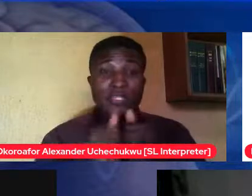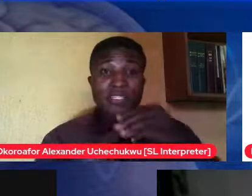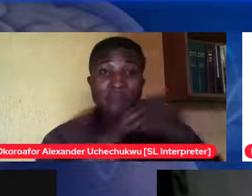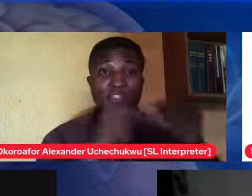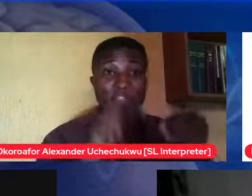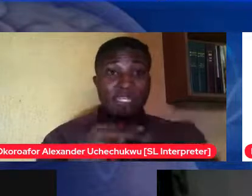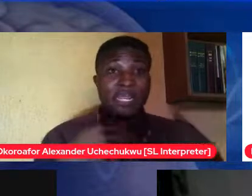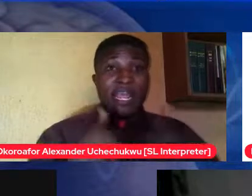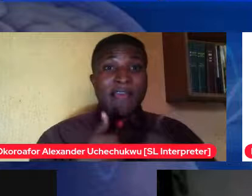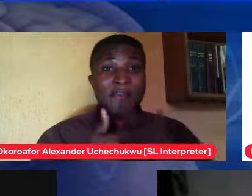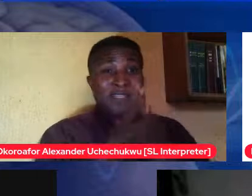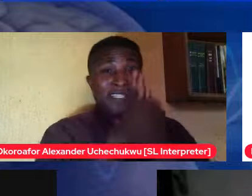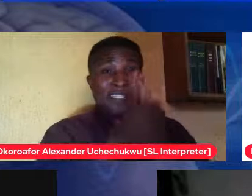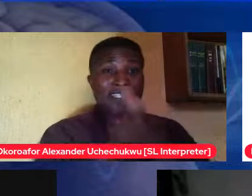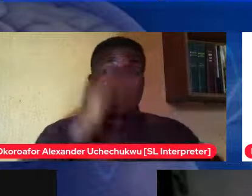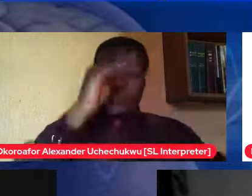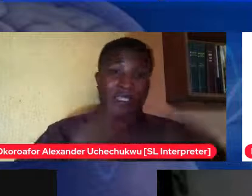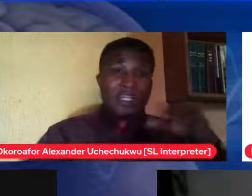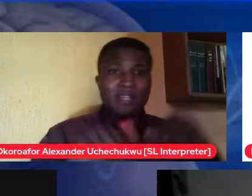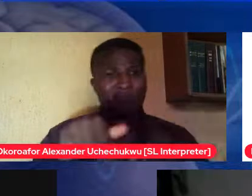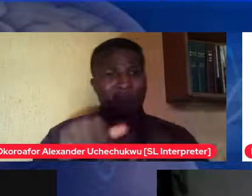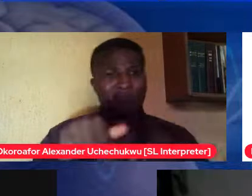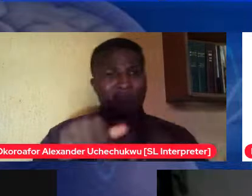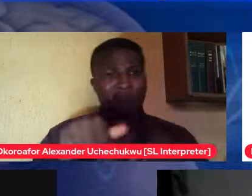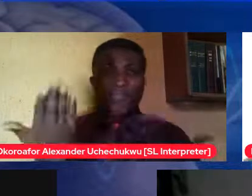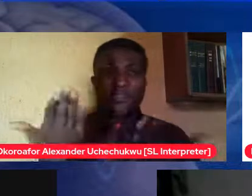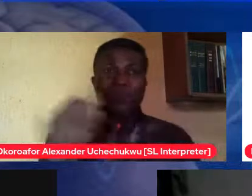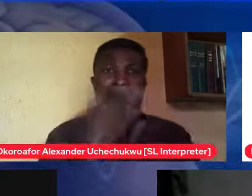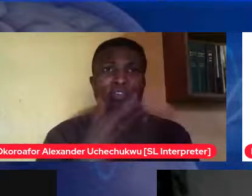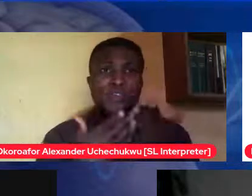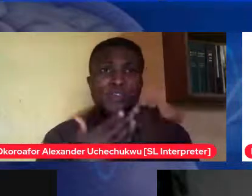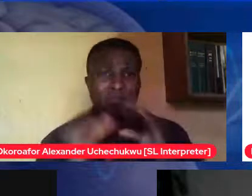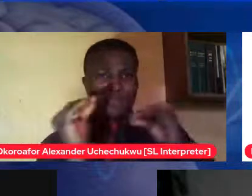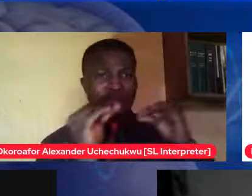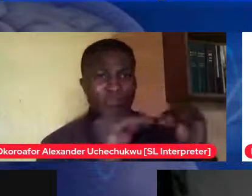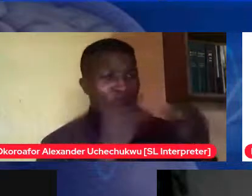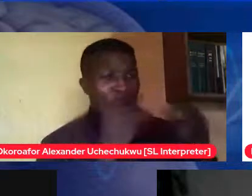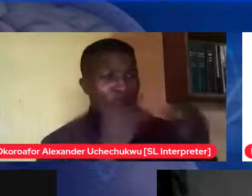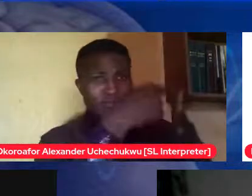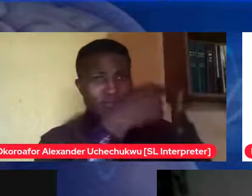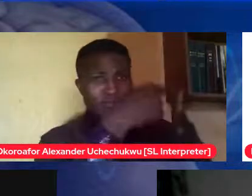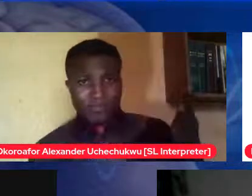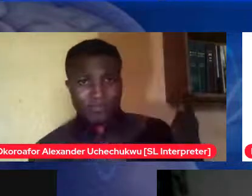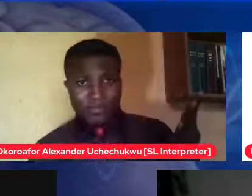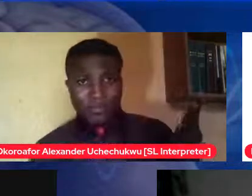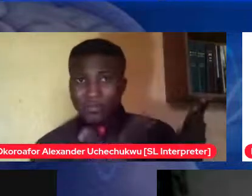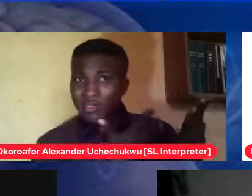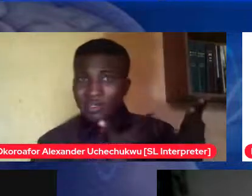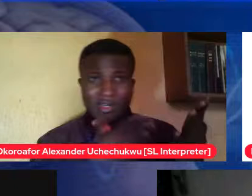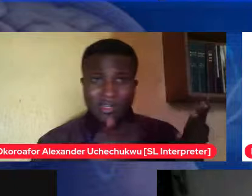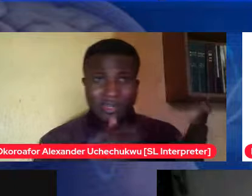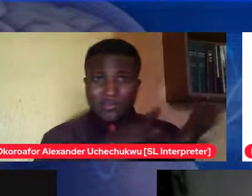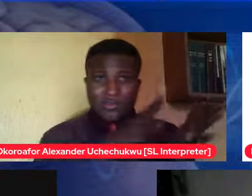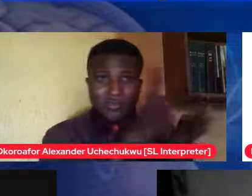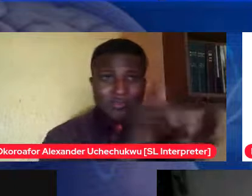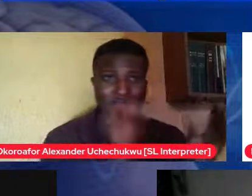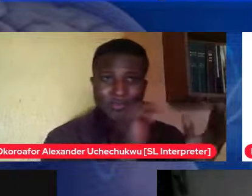have all things that they're bringing to the table they're teaching you all this when you come down and think you're doing them a favor hello that's for